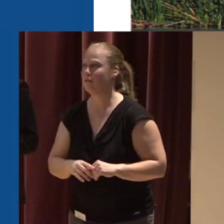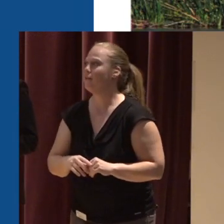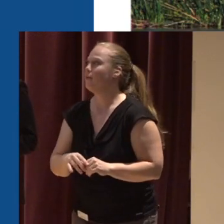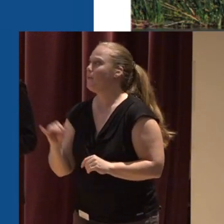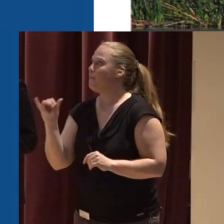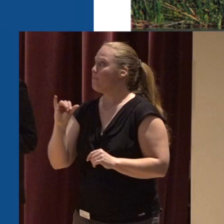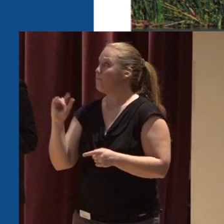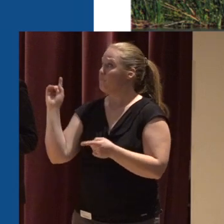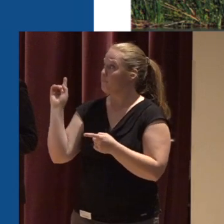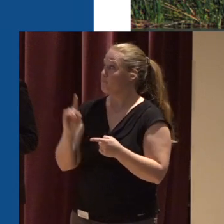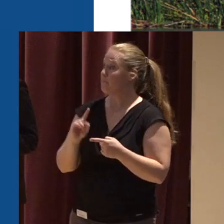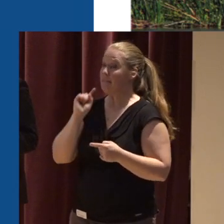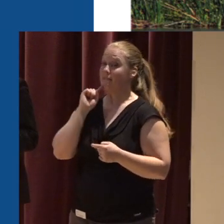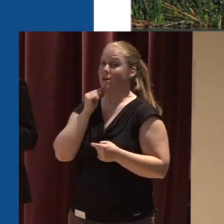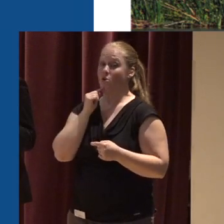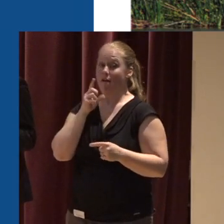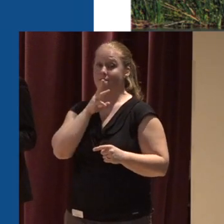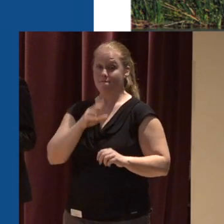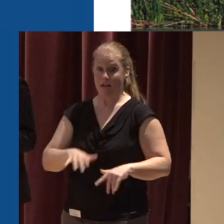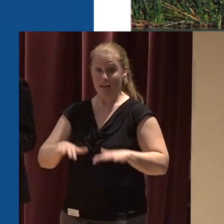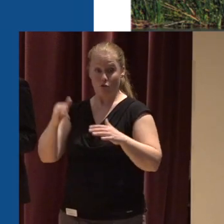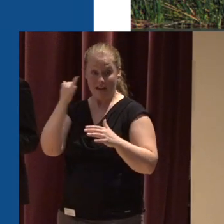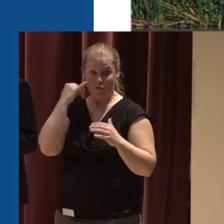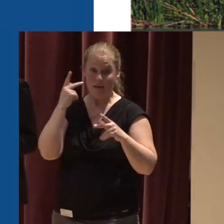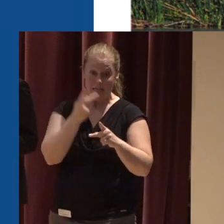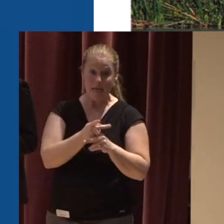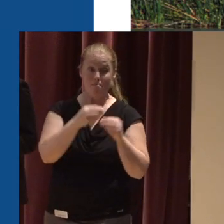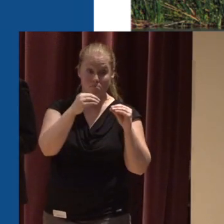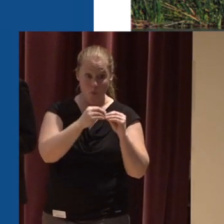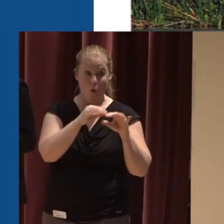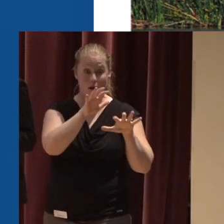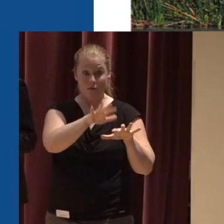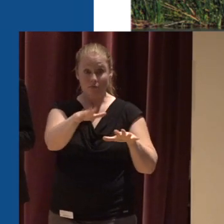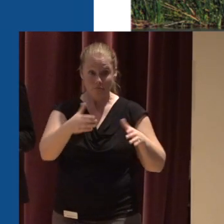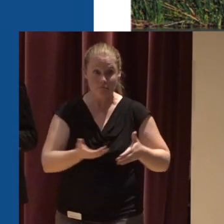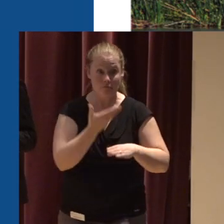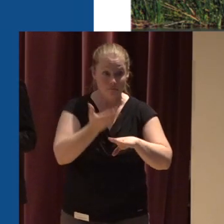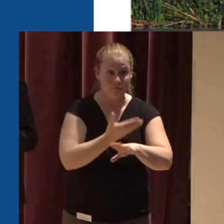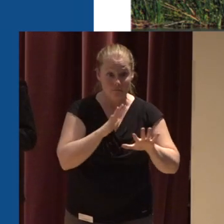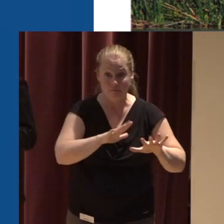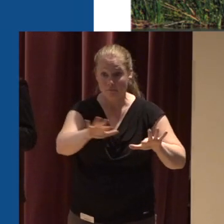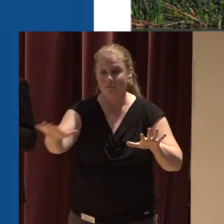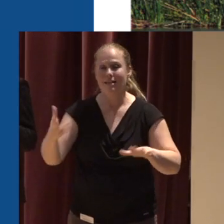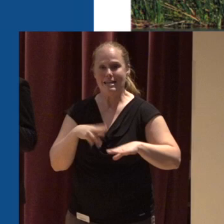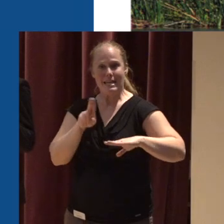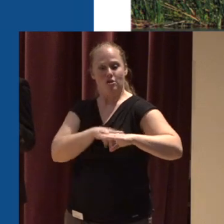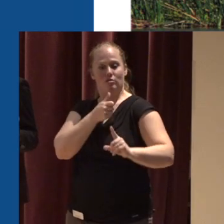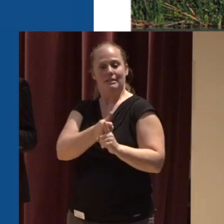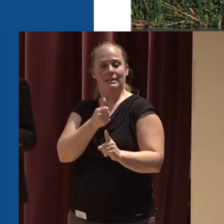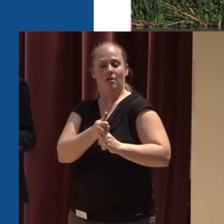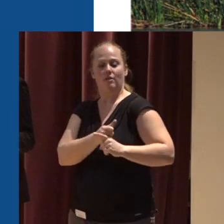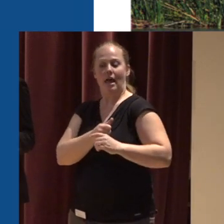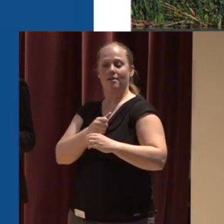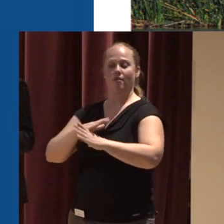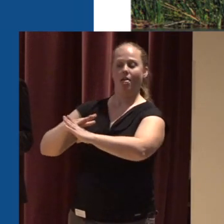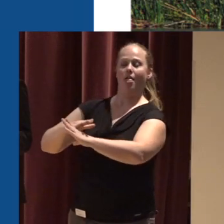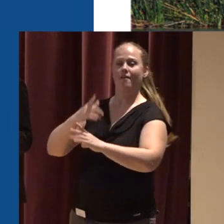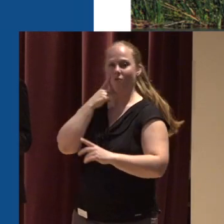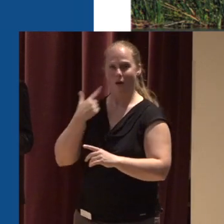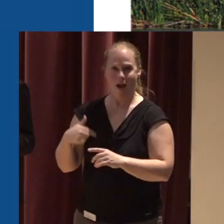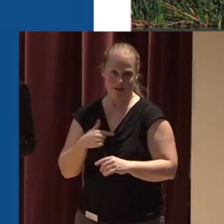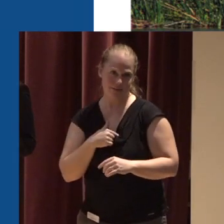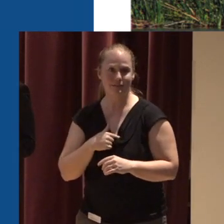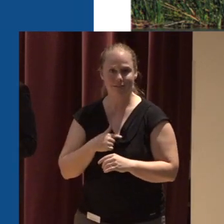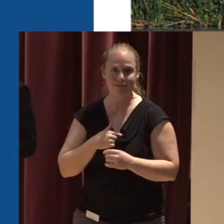reduce the severity of flooding So the more wetlands we keep on the landscape The more nature can do the attenuation for us The